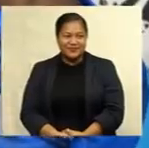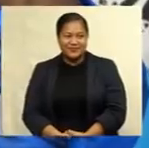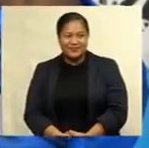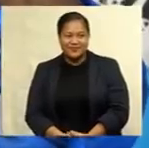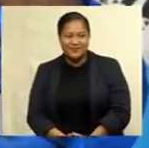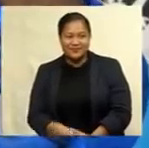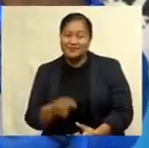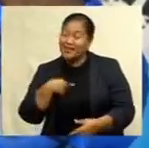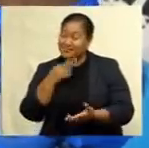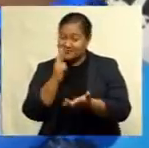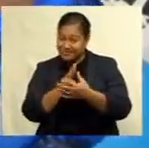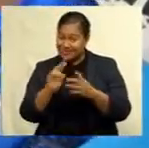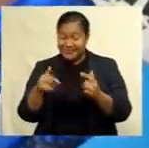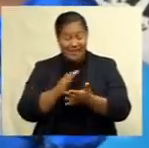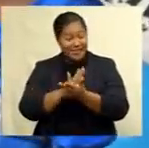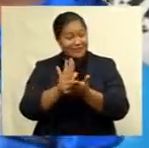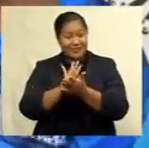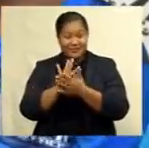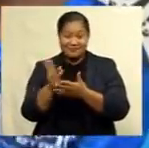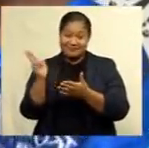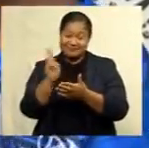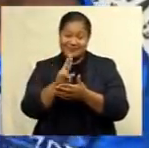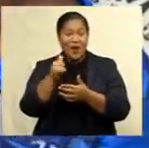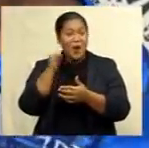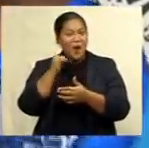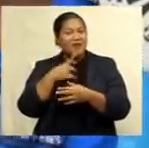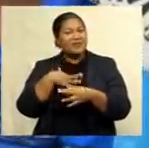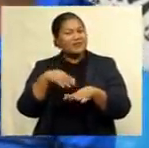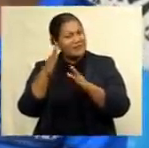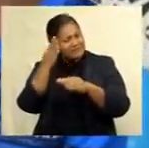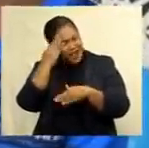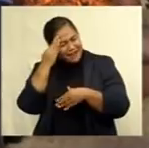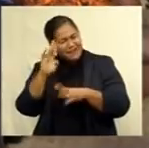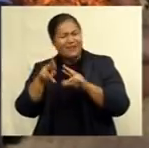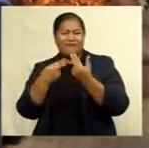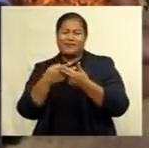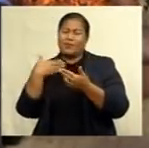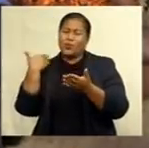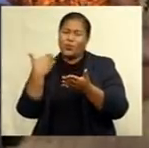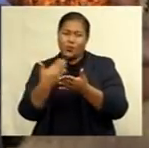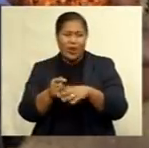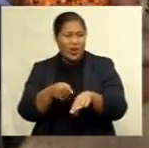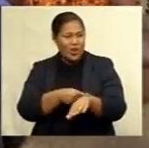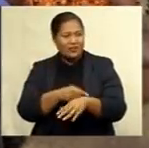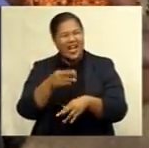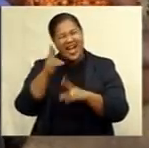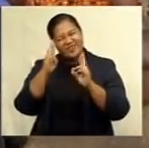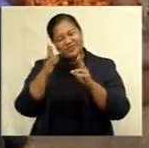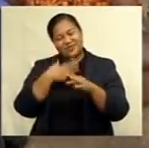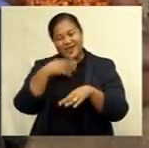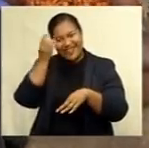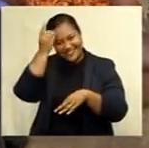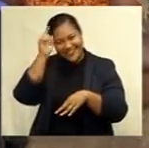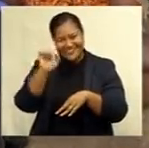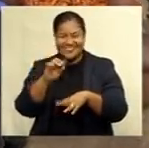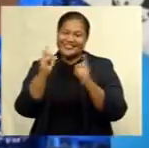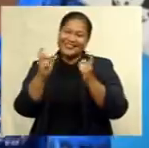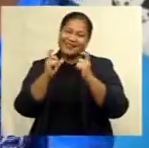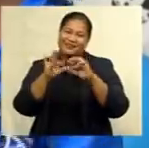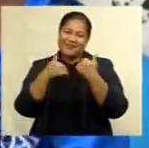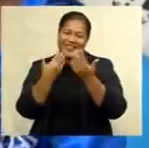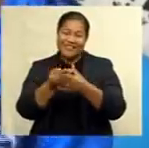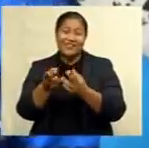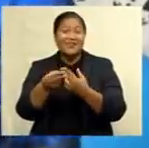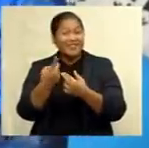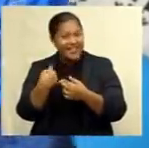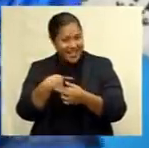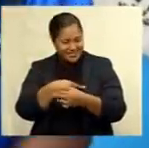I'm really happy to be back home with my mom and my family after so long. I wish my dad was here to celebrate with us but I'm thankful